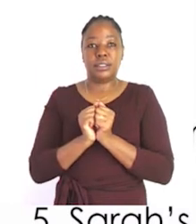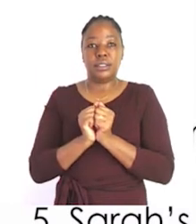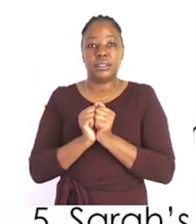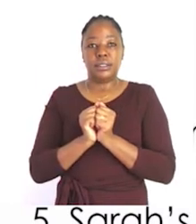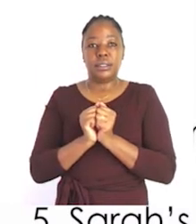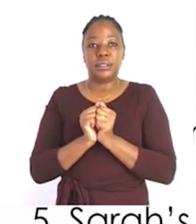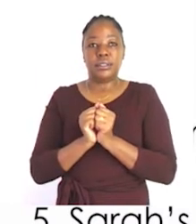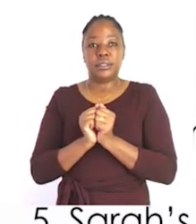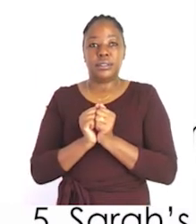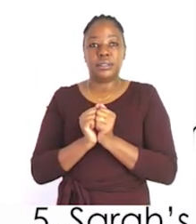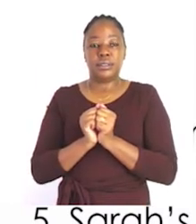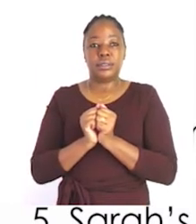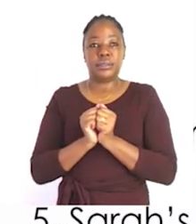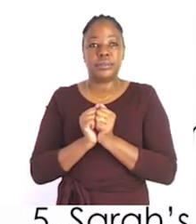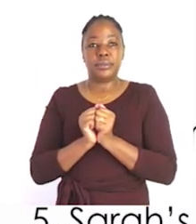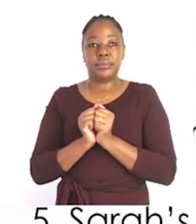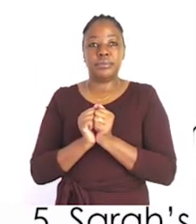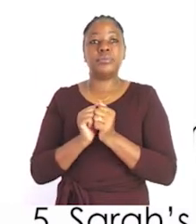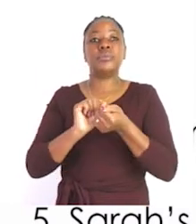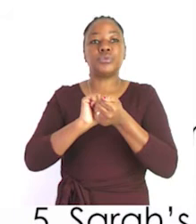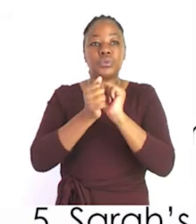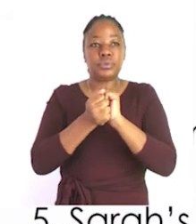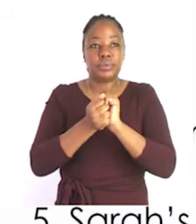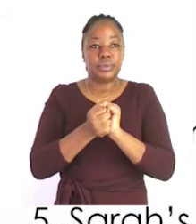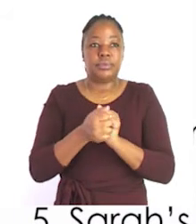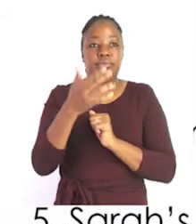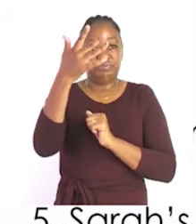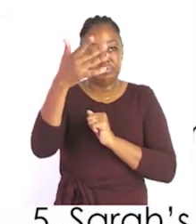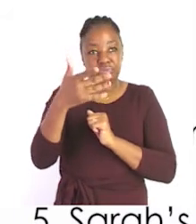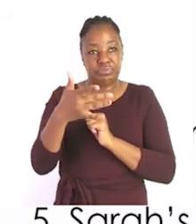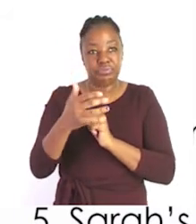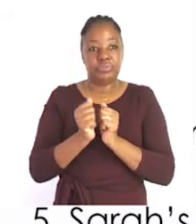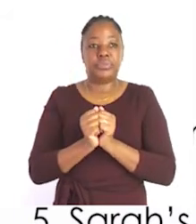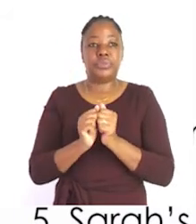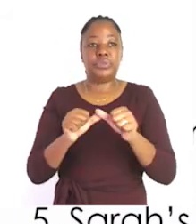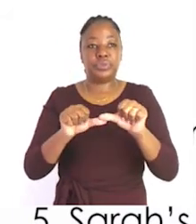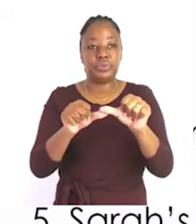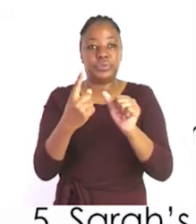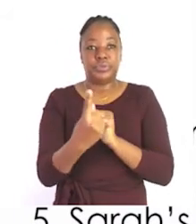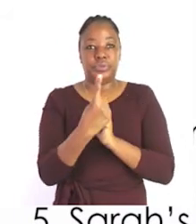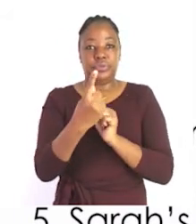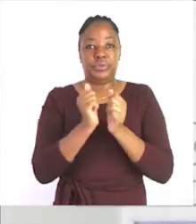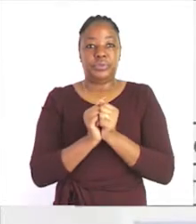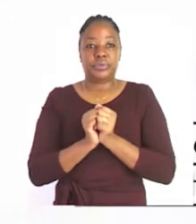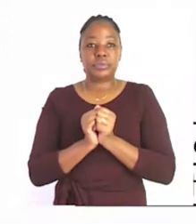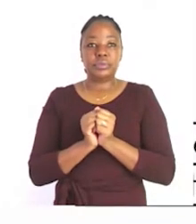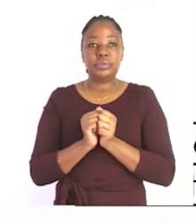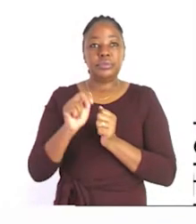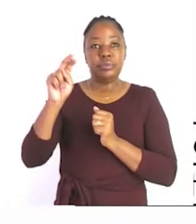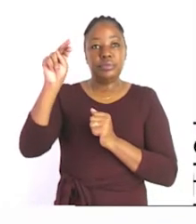synonyms you are going to do by yourselves let's take a look at antonyms